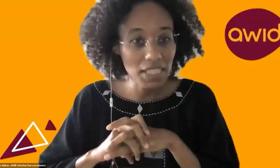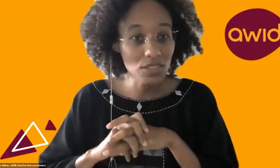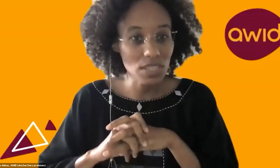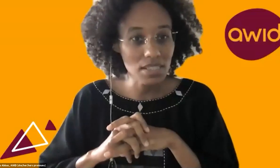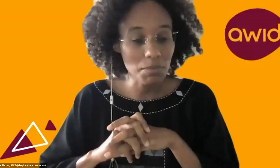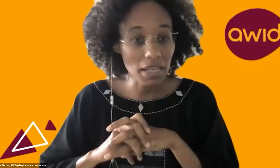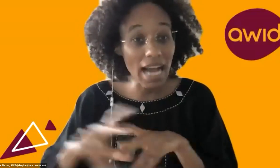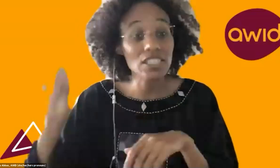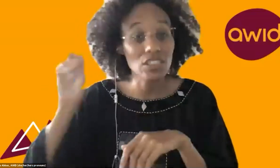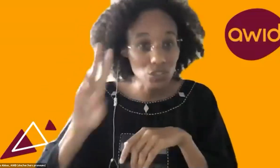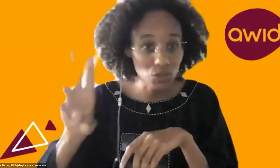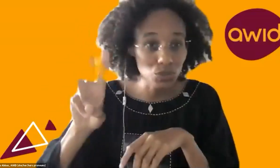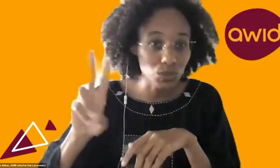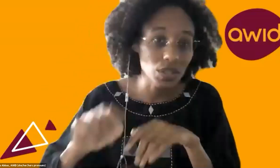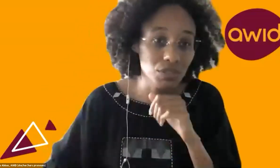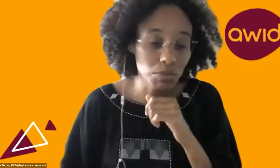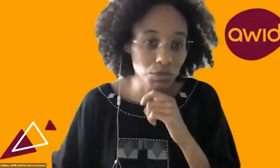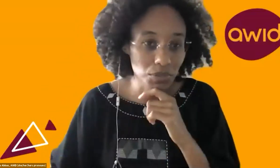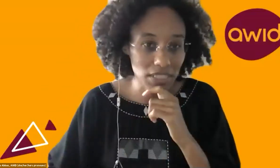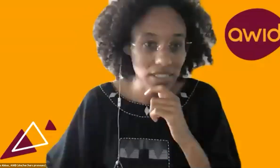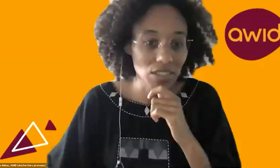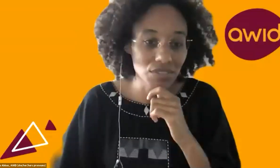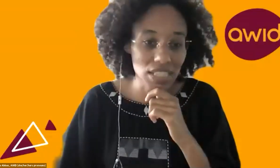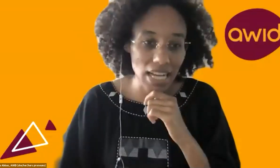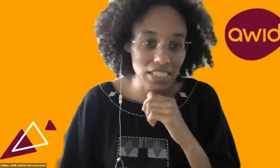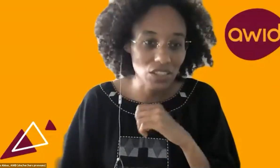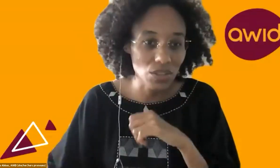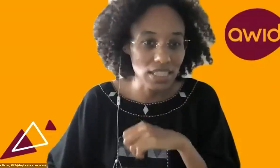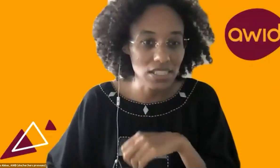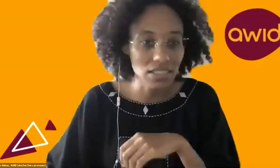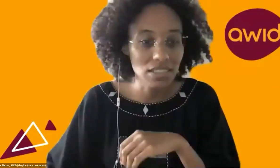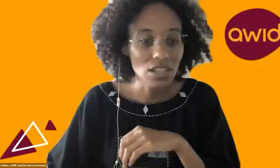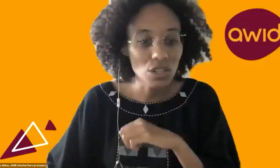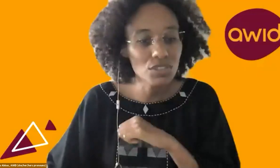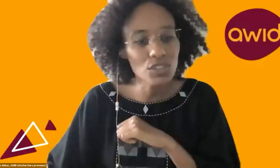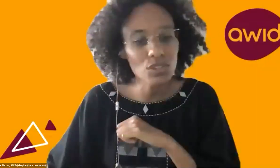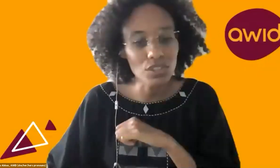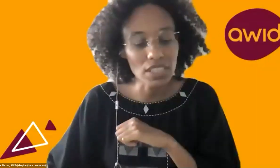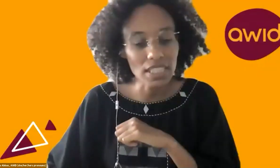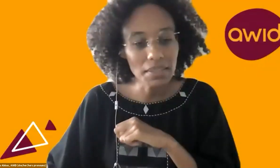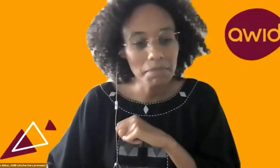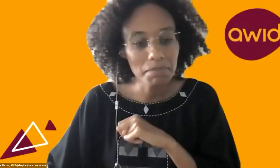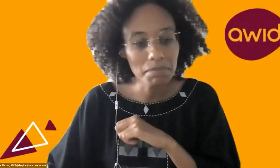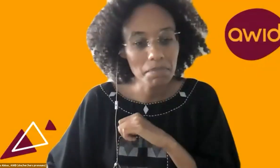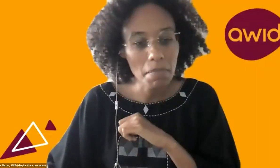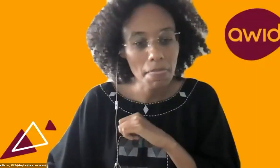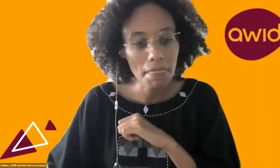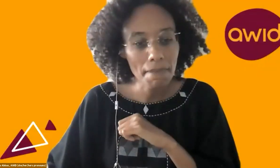Veronica is going to speak to us about action two of the blueprint of this action coalition over to you, Veronica.